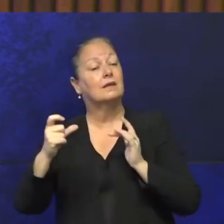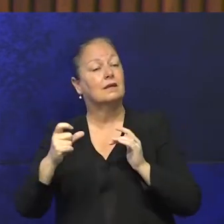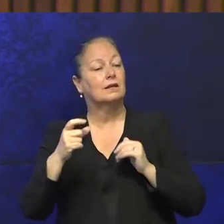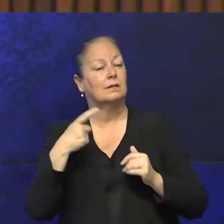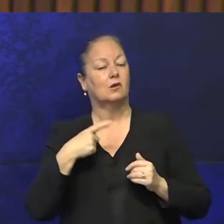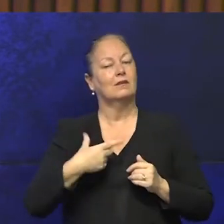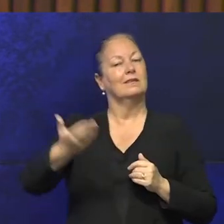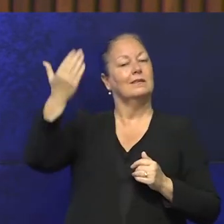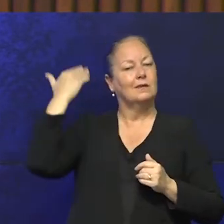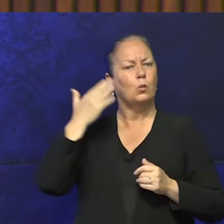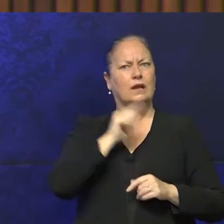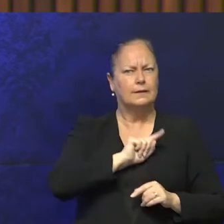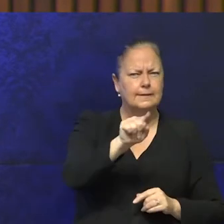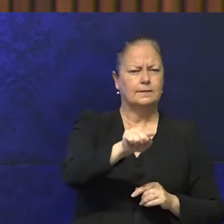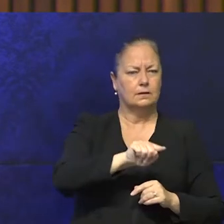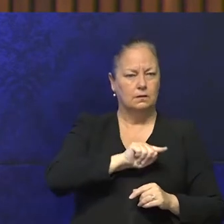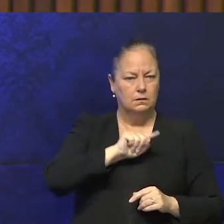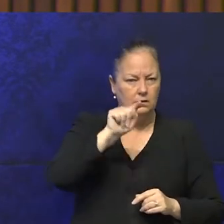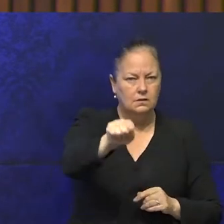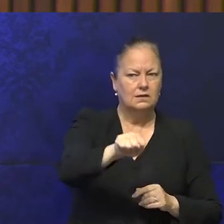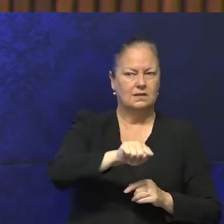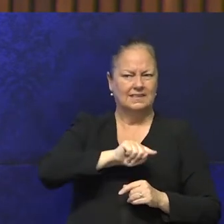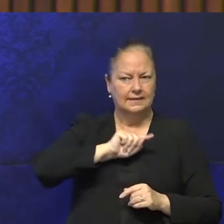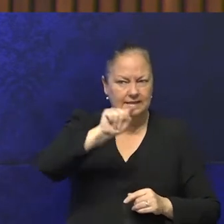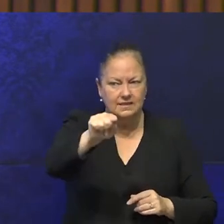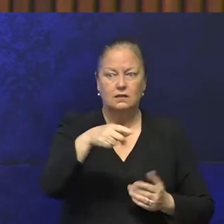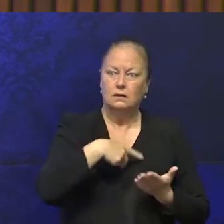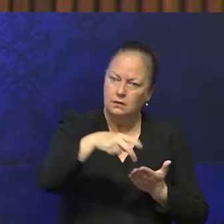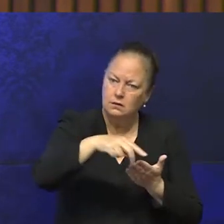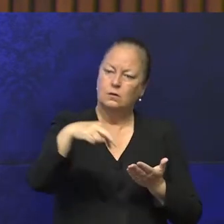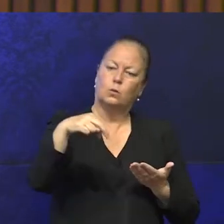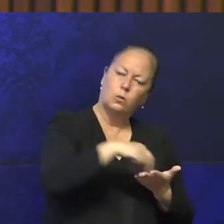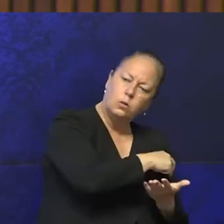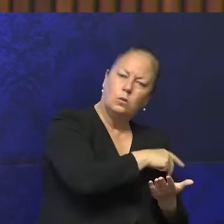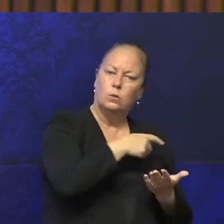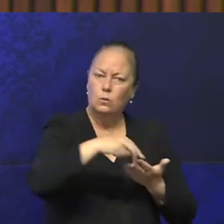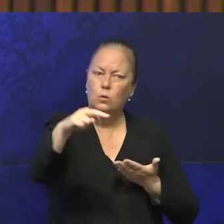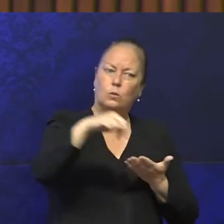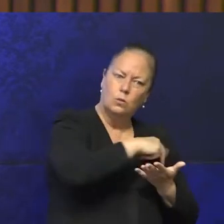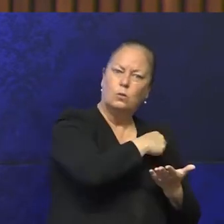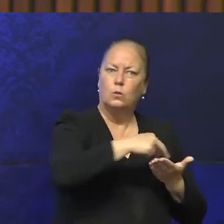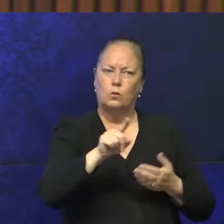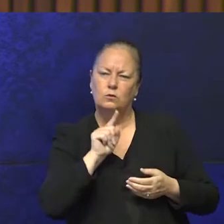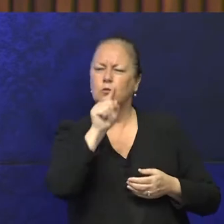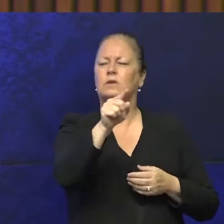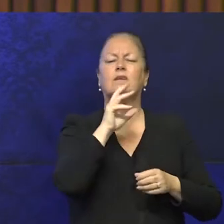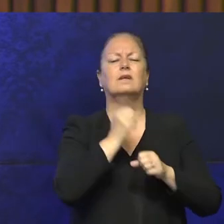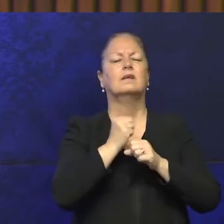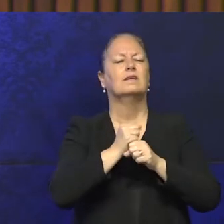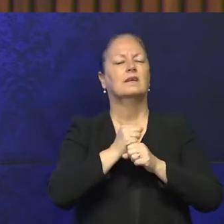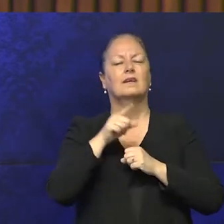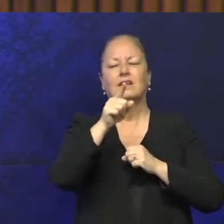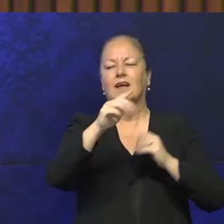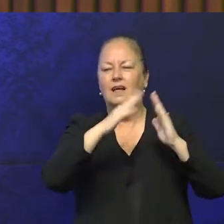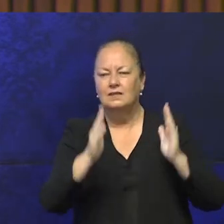first started to go in and he kept continually going back and forth to Parliament House, the newspapers